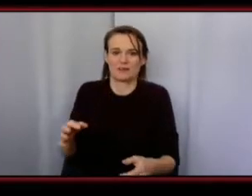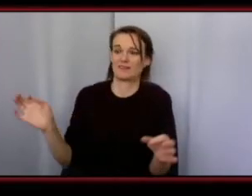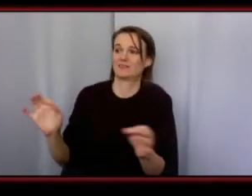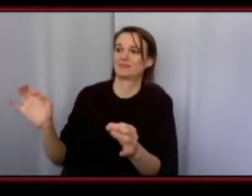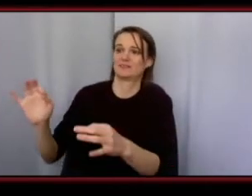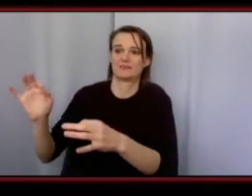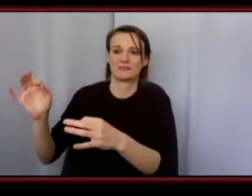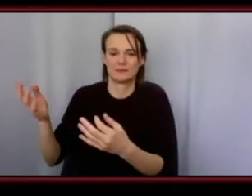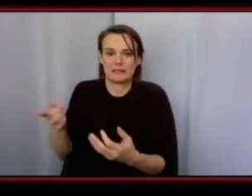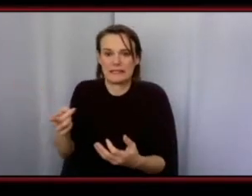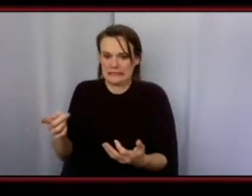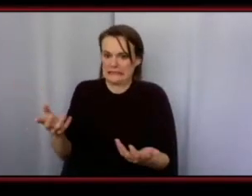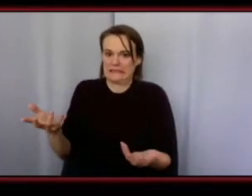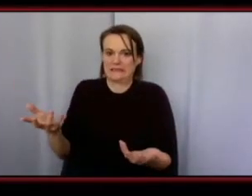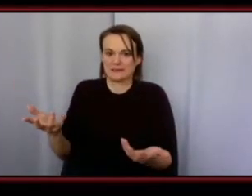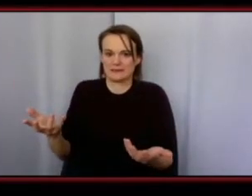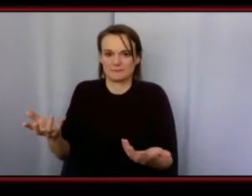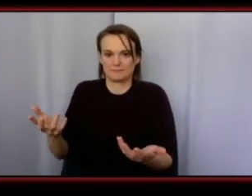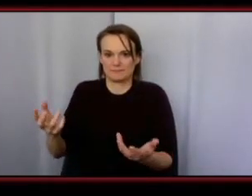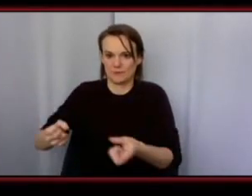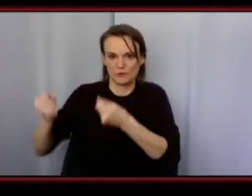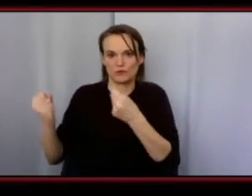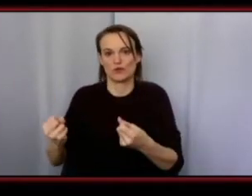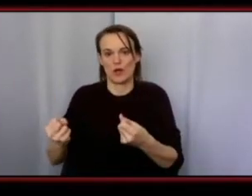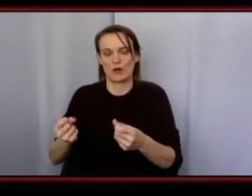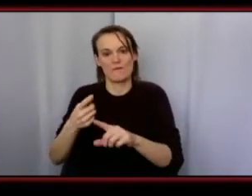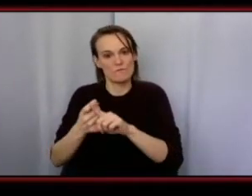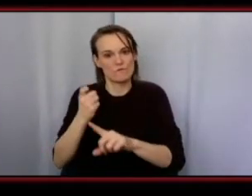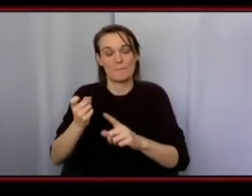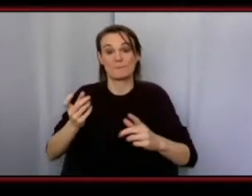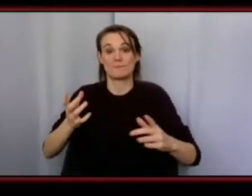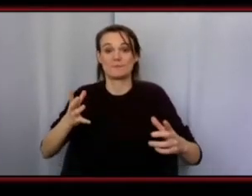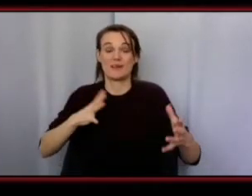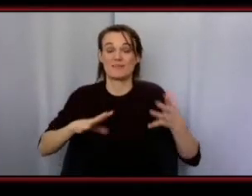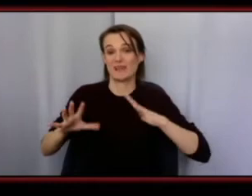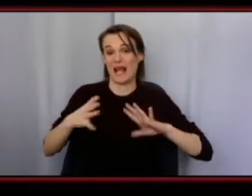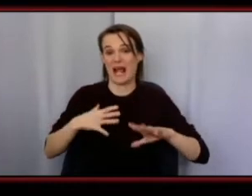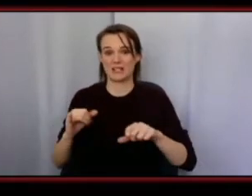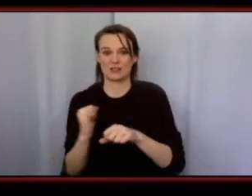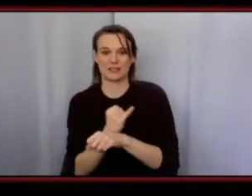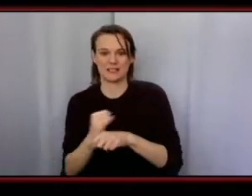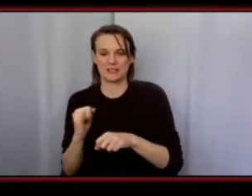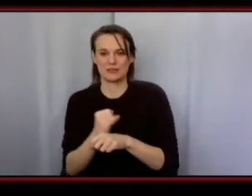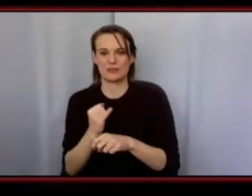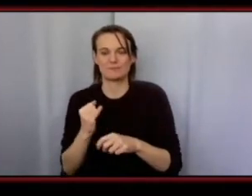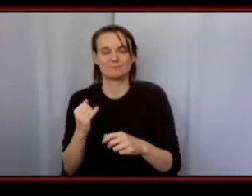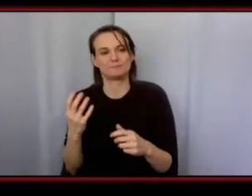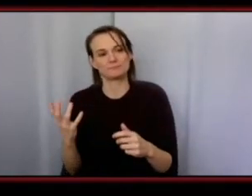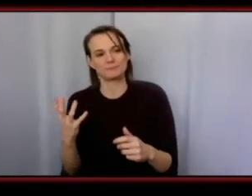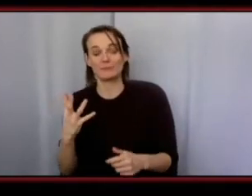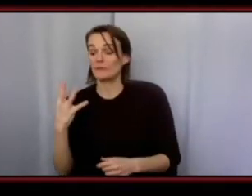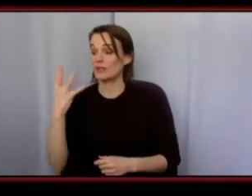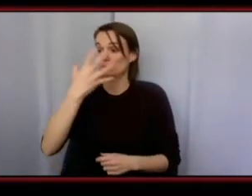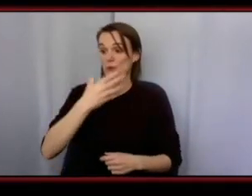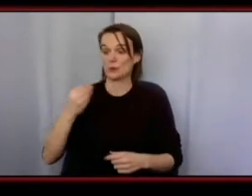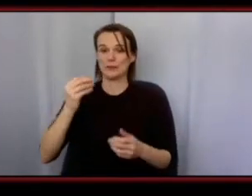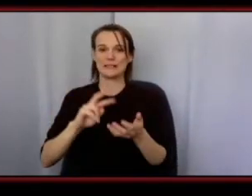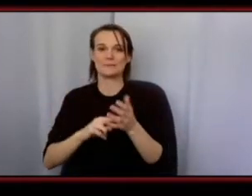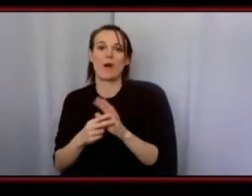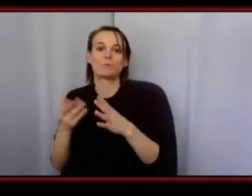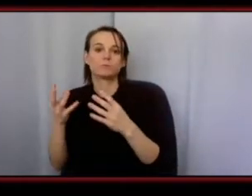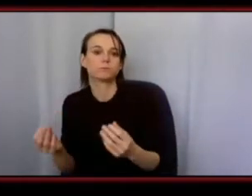with substance and from my fashion industry people think that beauty is just so surface but it spills out into